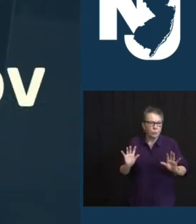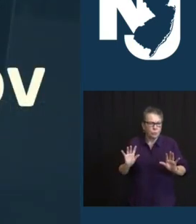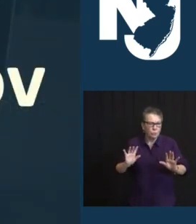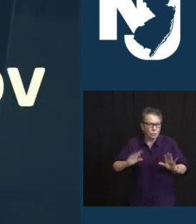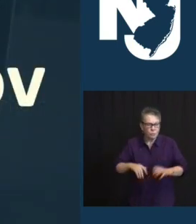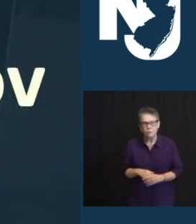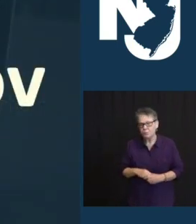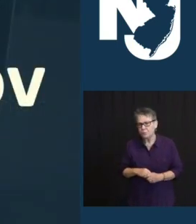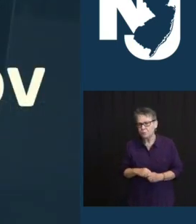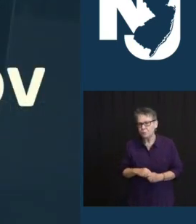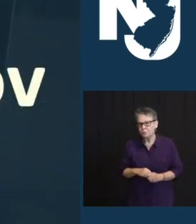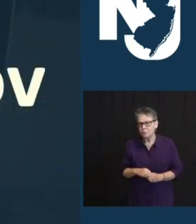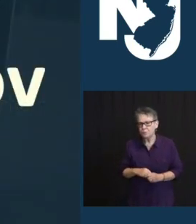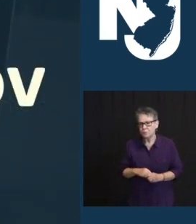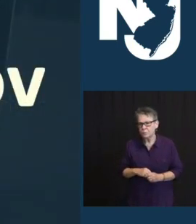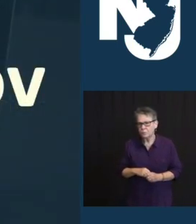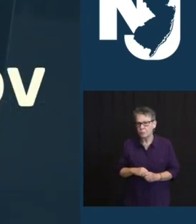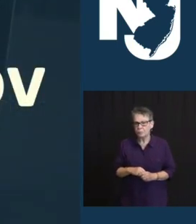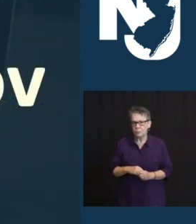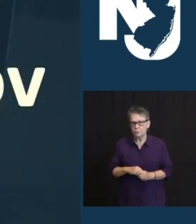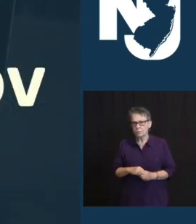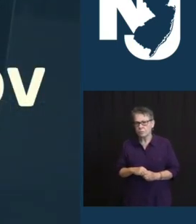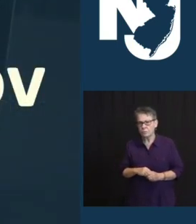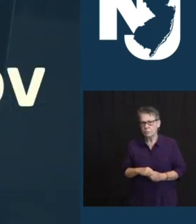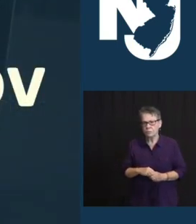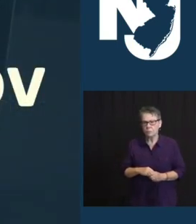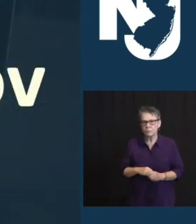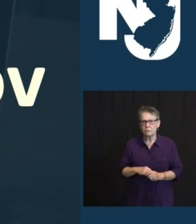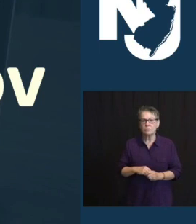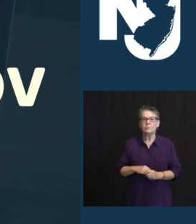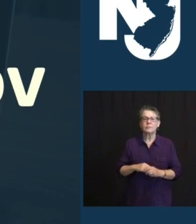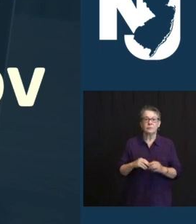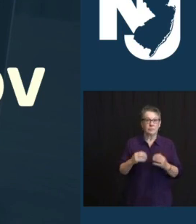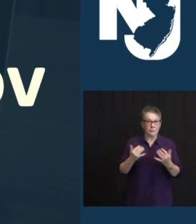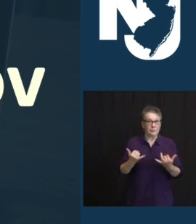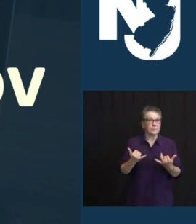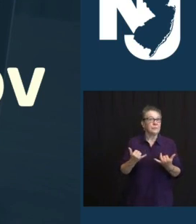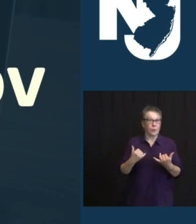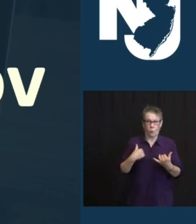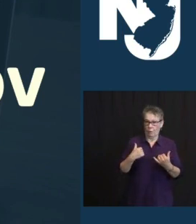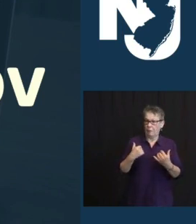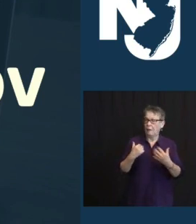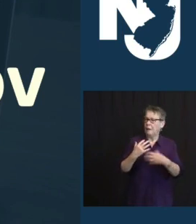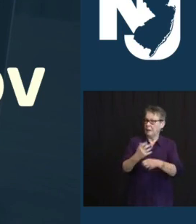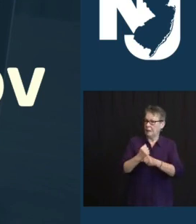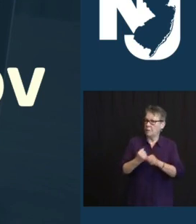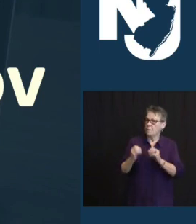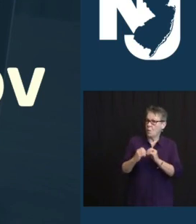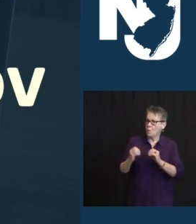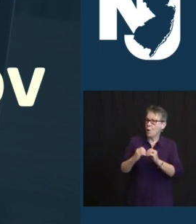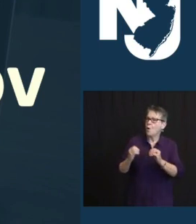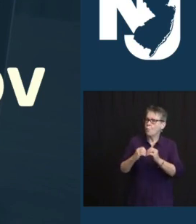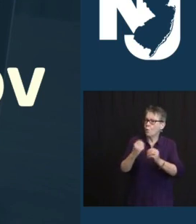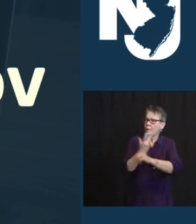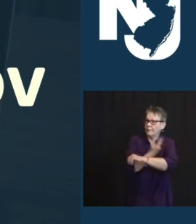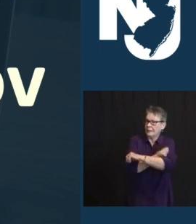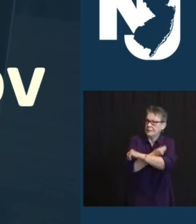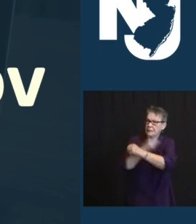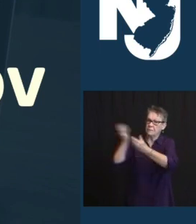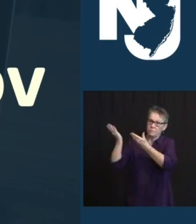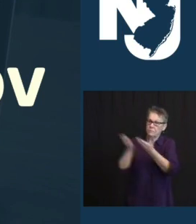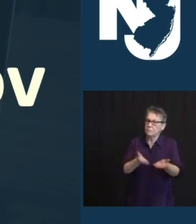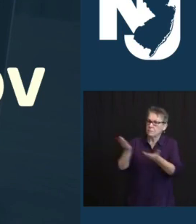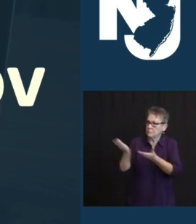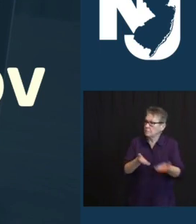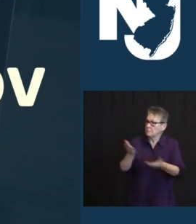OF INCREASED WEEKLY SHIPMENTS OF VACCINES AS THE MONTH PROGRESSES, AND ESPECIALLY AS WE HEAD INTO APRIL, WE ARE CONFIDENT IN